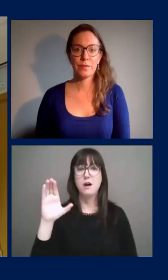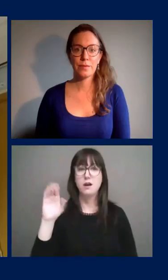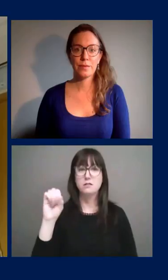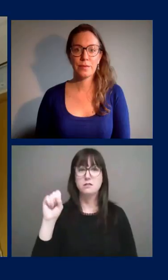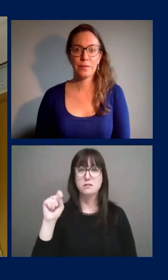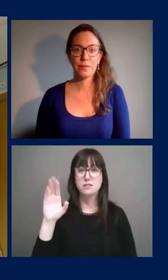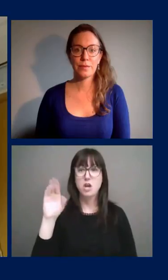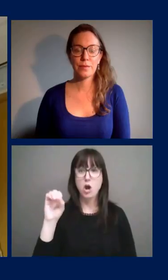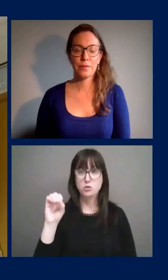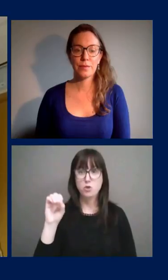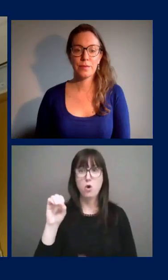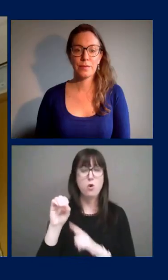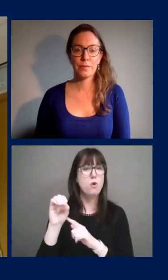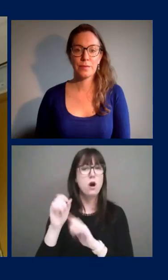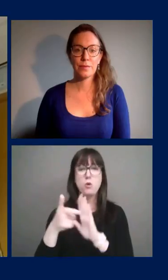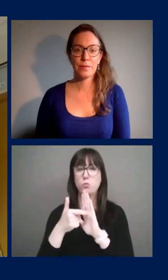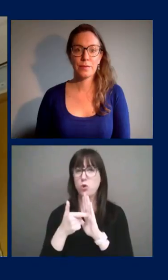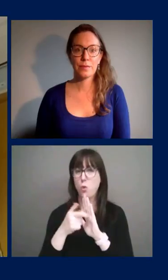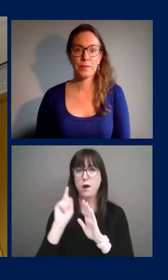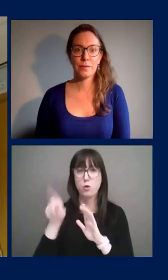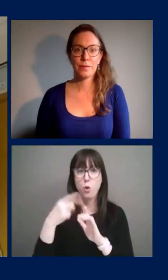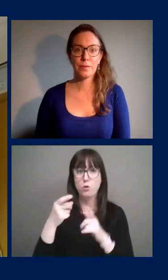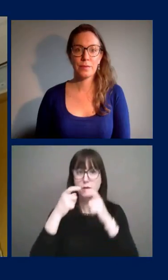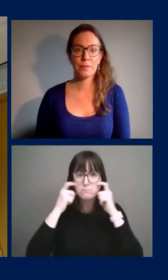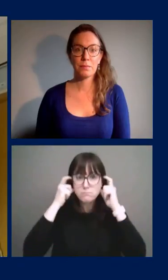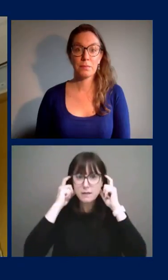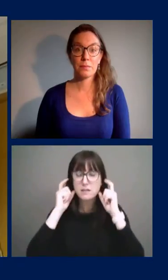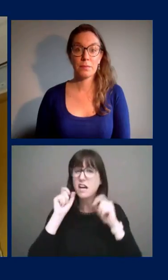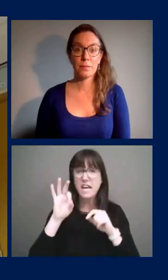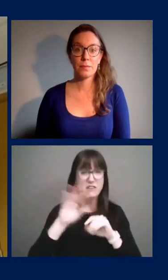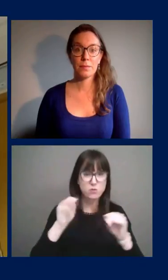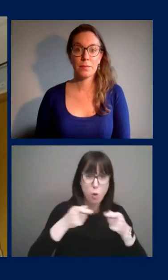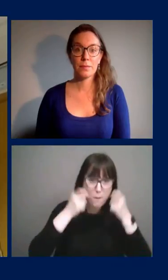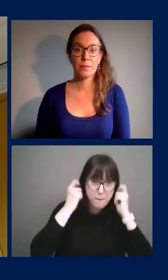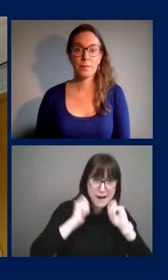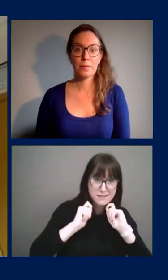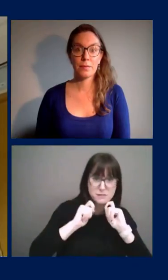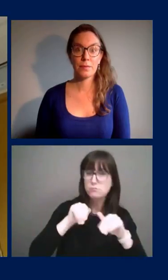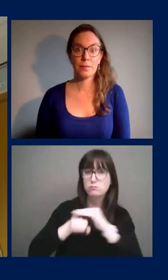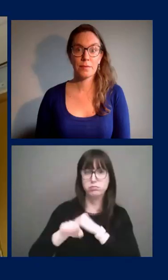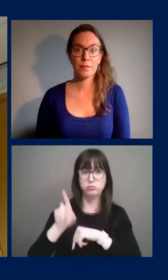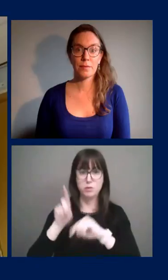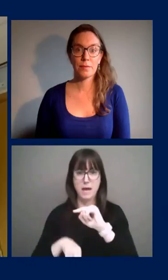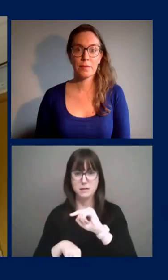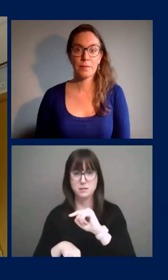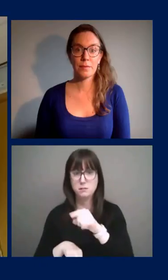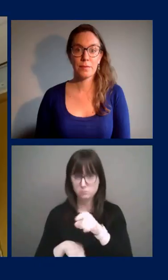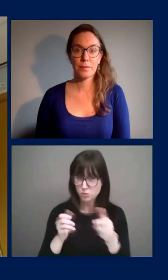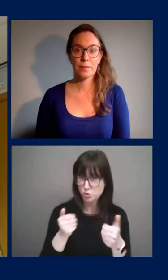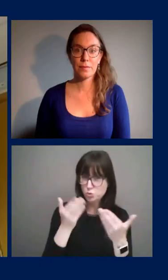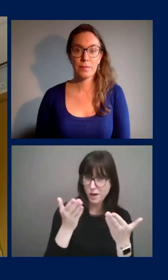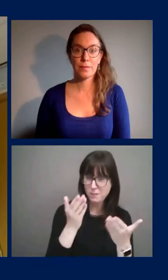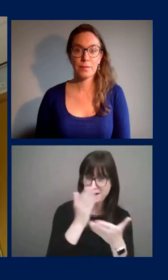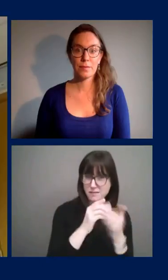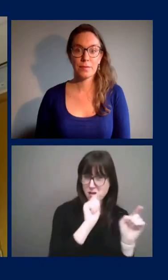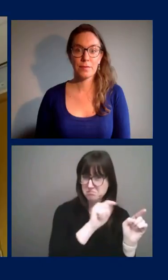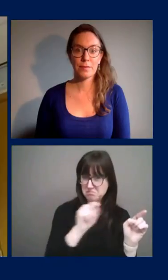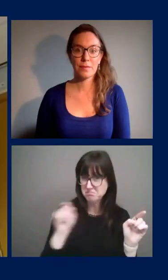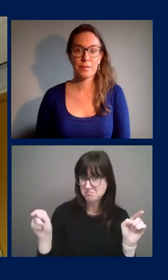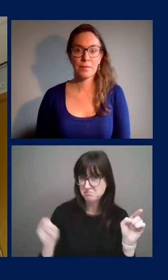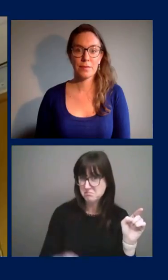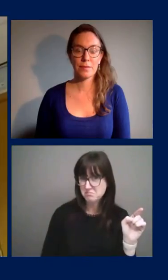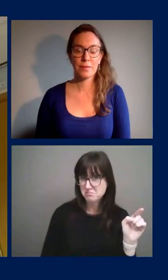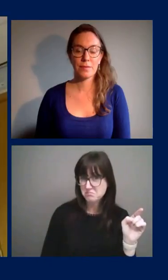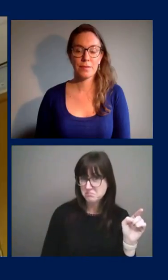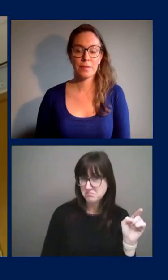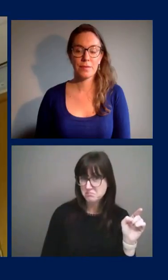only mask entry, like you can't get in unless you're wearing a mask. Would you recommend that to some businesses, uh, that